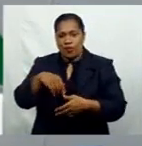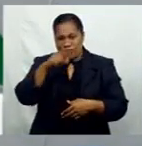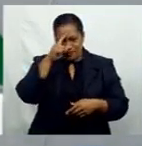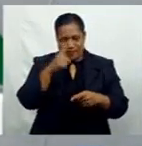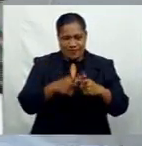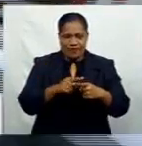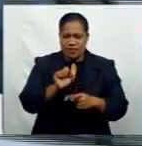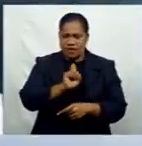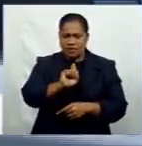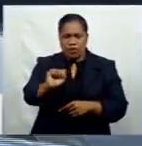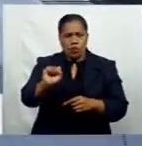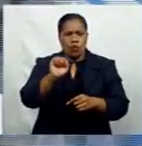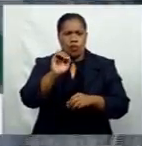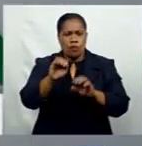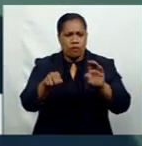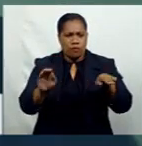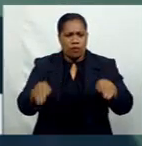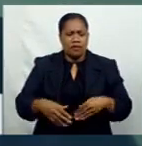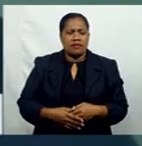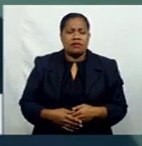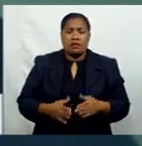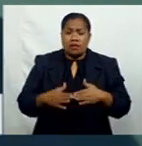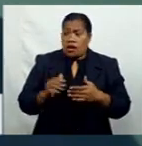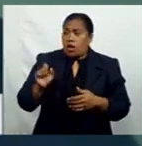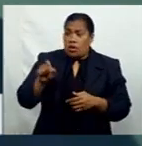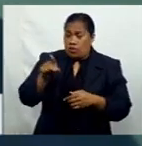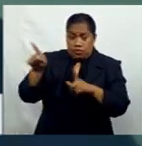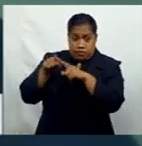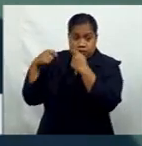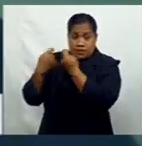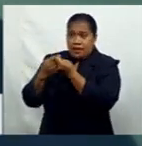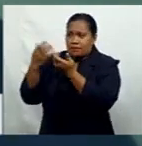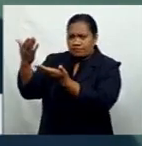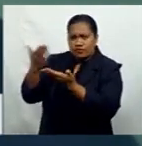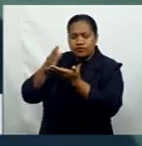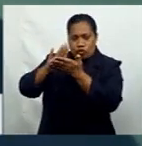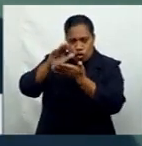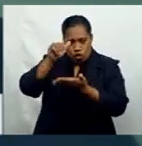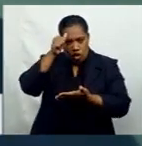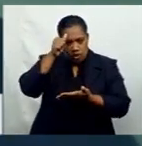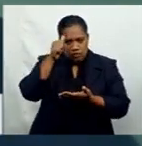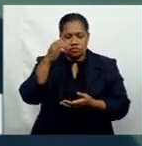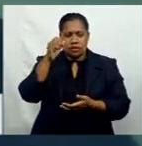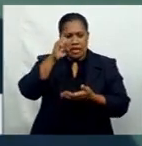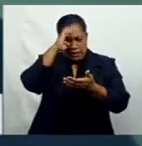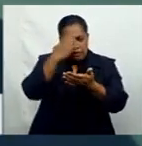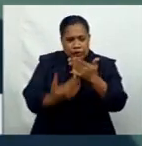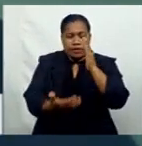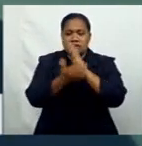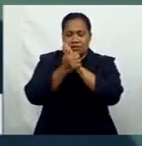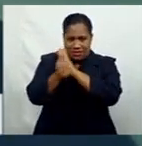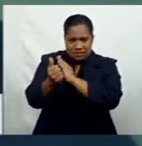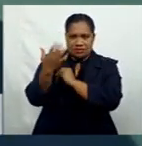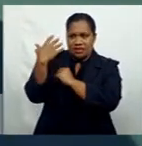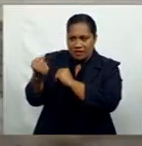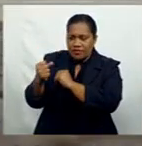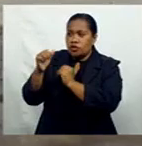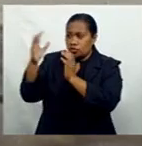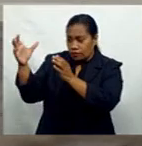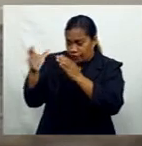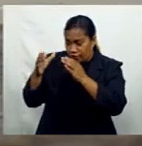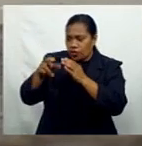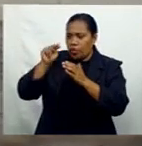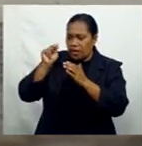a lot of skills, knowledge and experience. So we need to put them in the right place